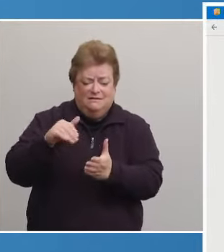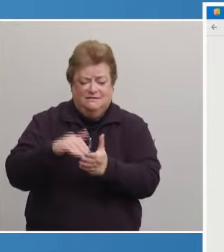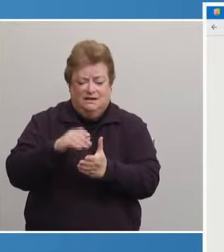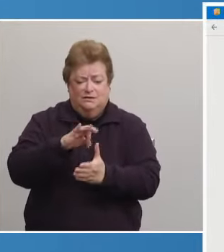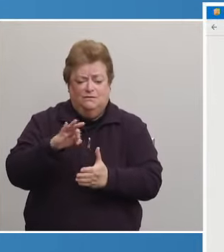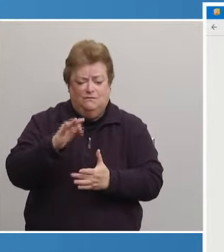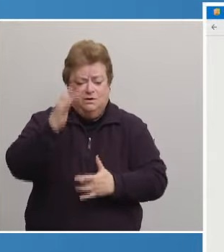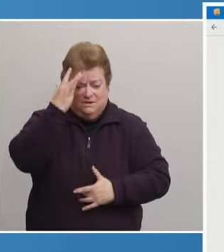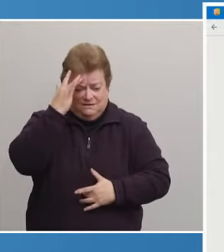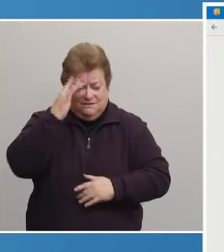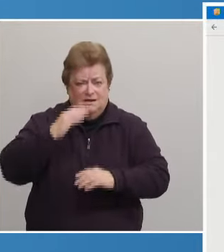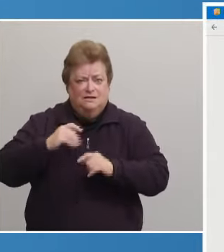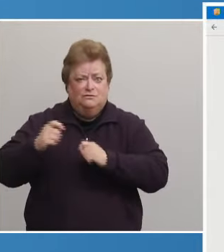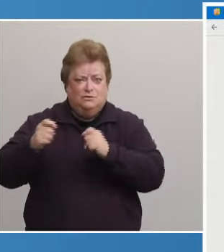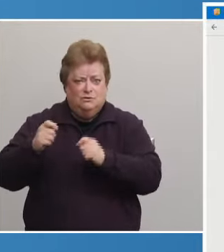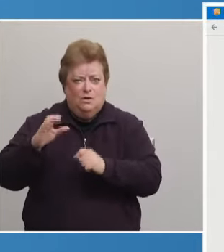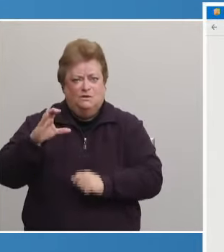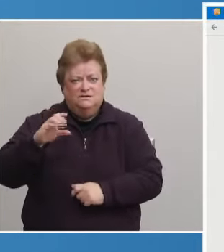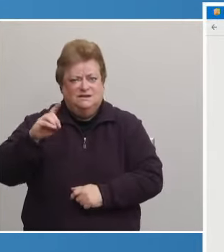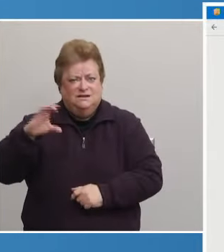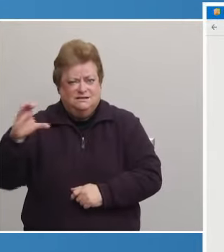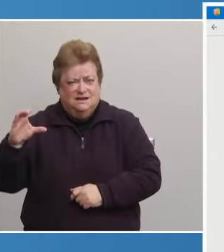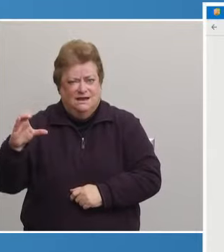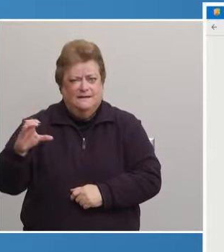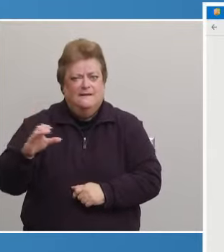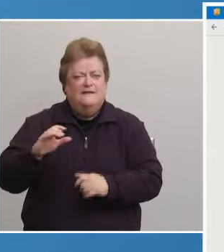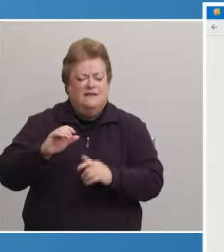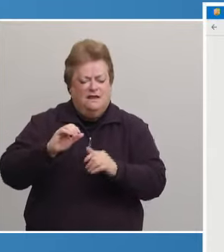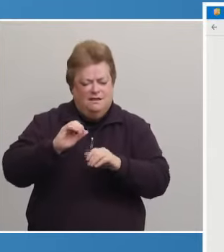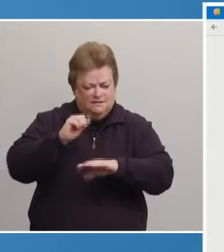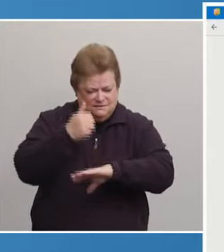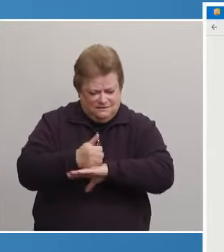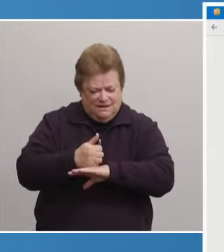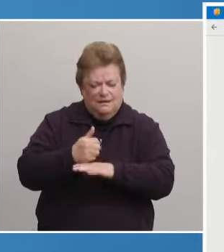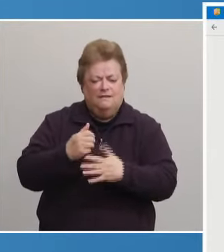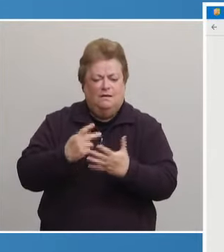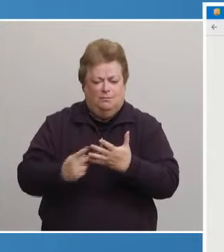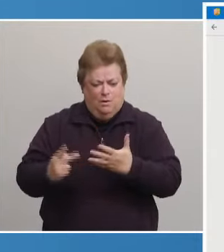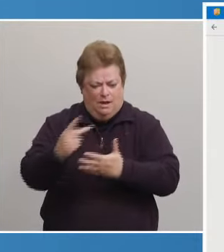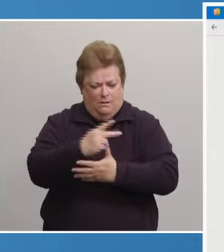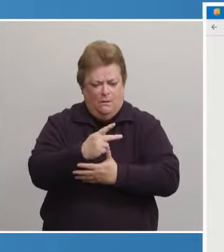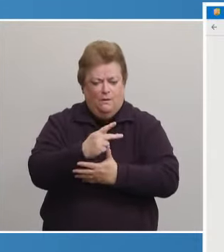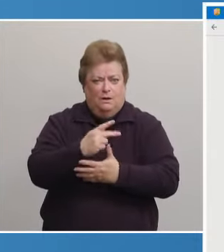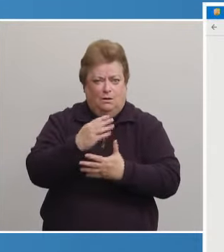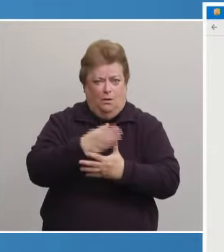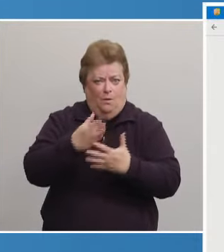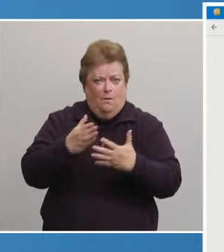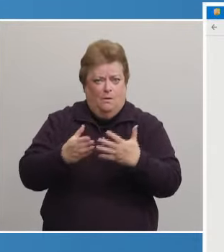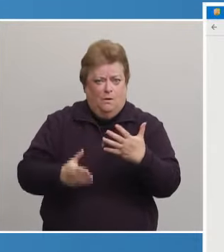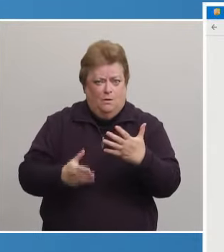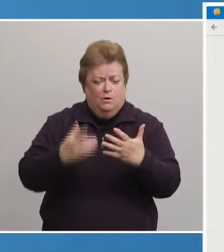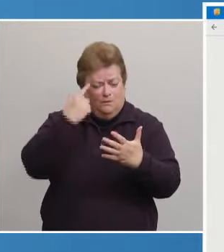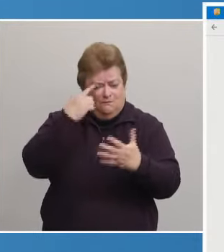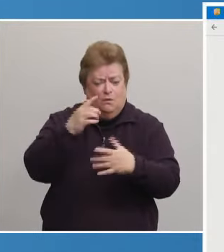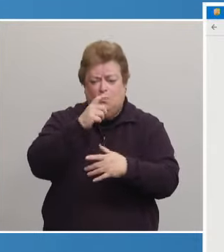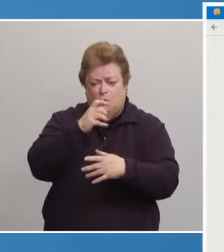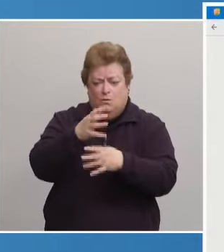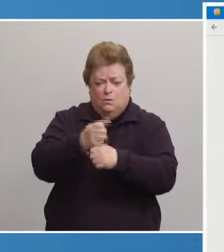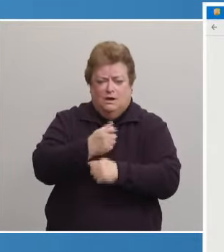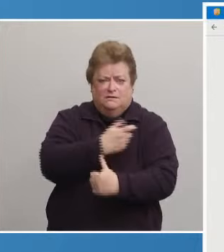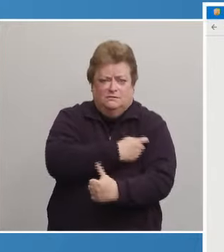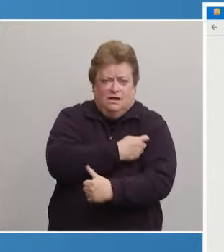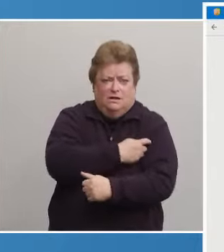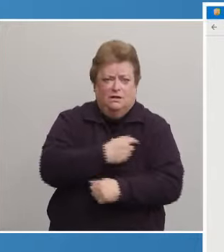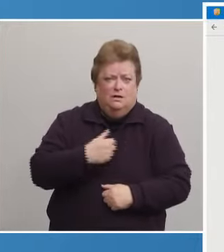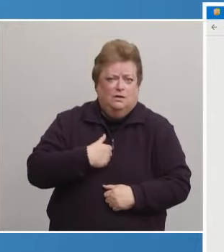or CDC, sets the prioritized order for people to receive vaccinations. In other words, there is only limited